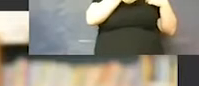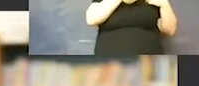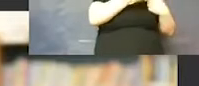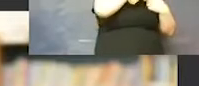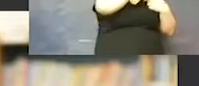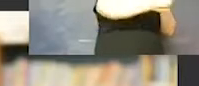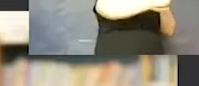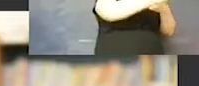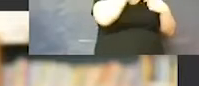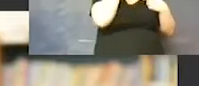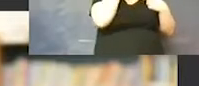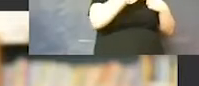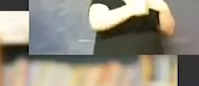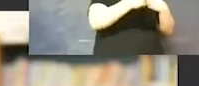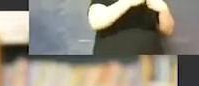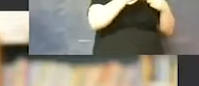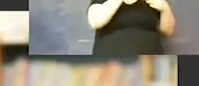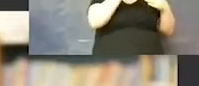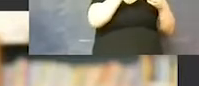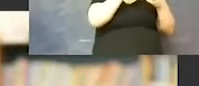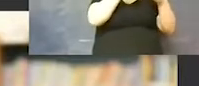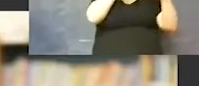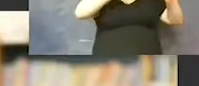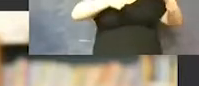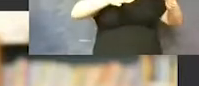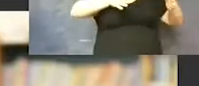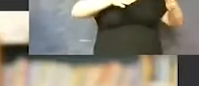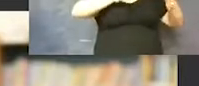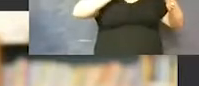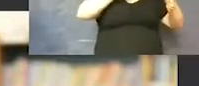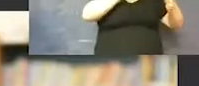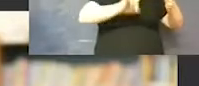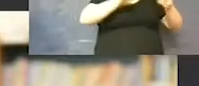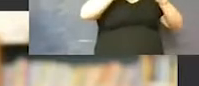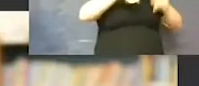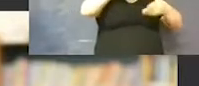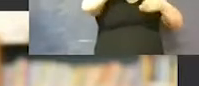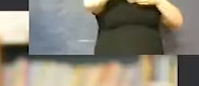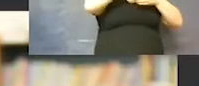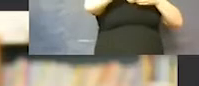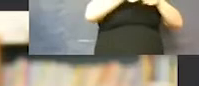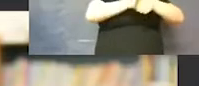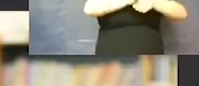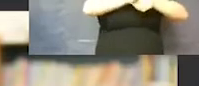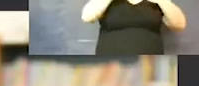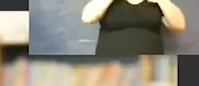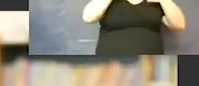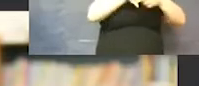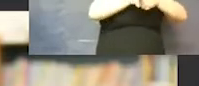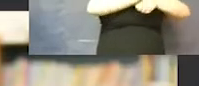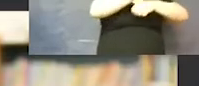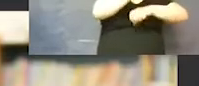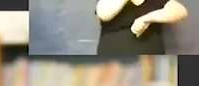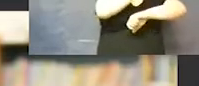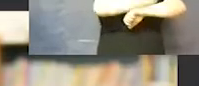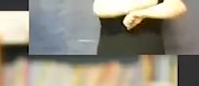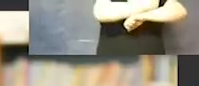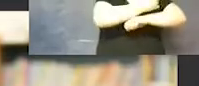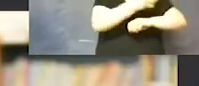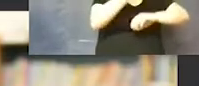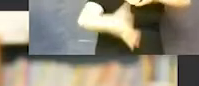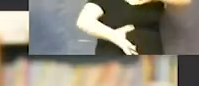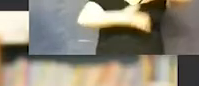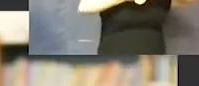the isolation period of that COVID-19 person, which is 10 days, as well as an additional